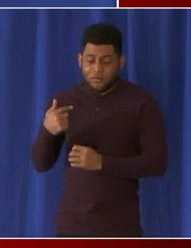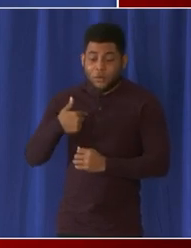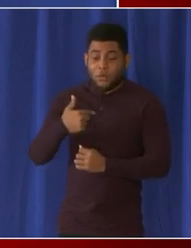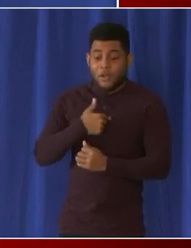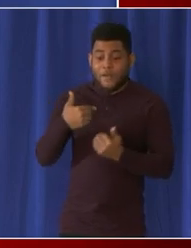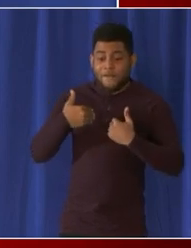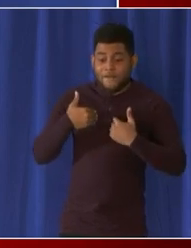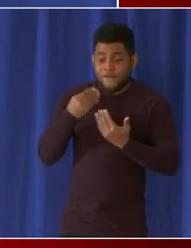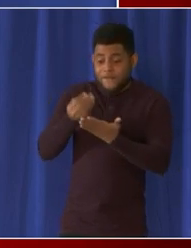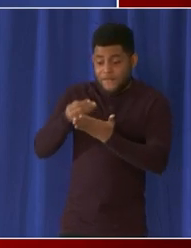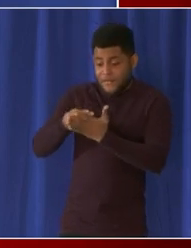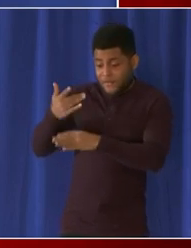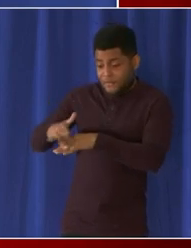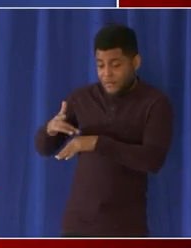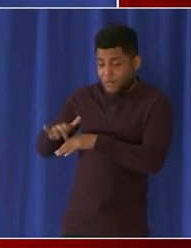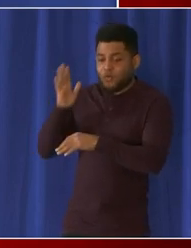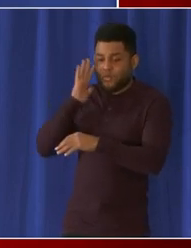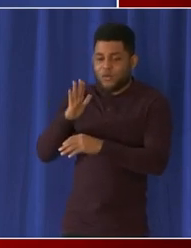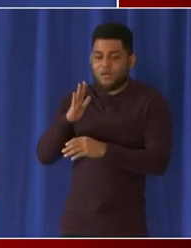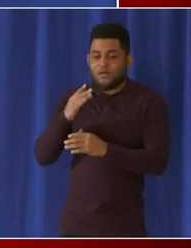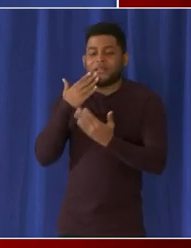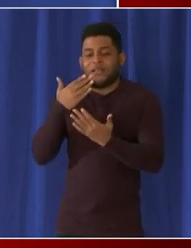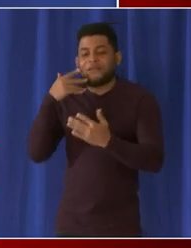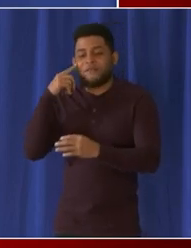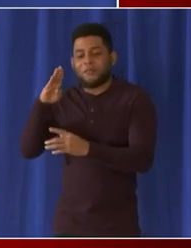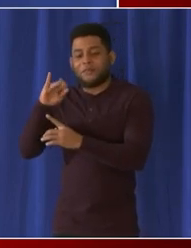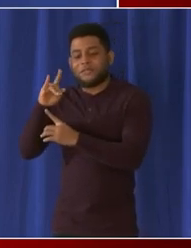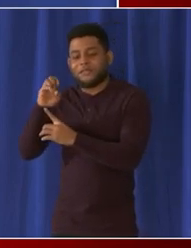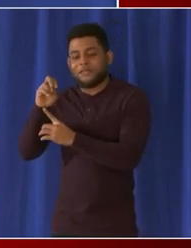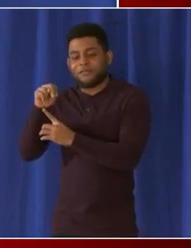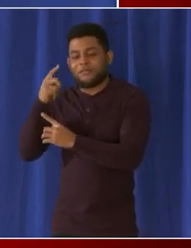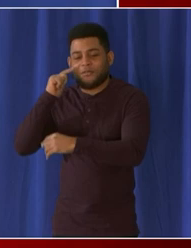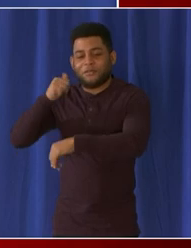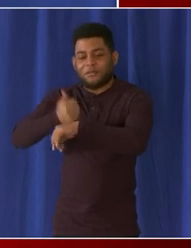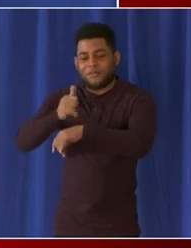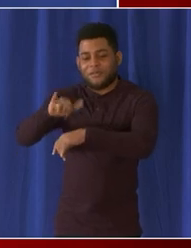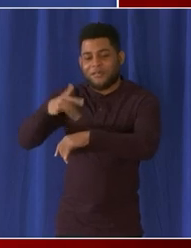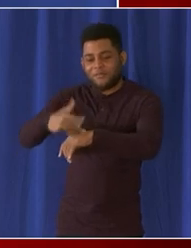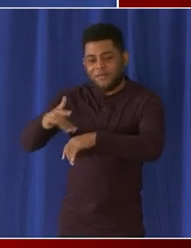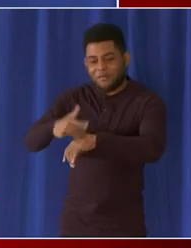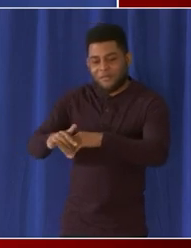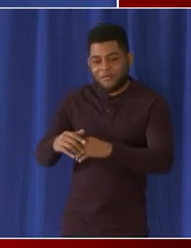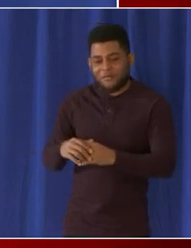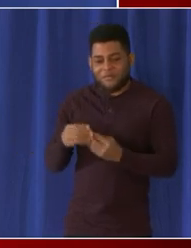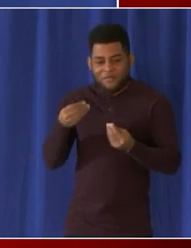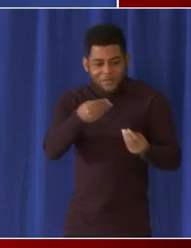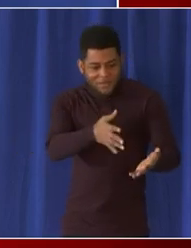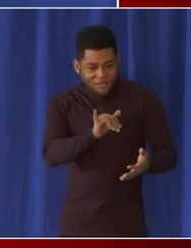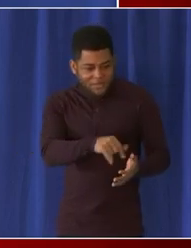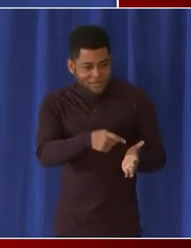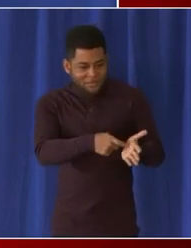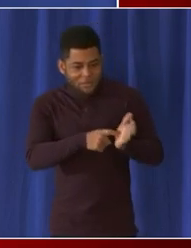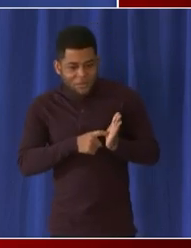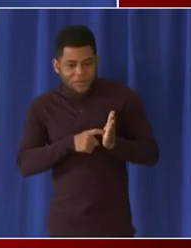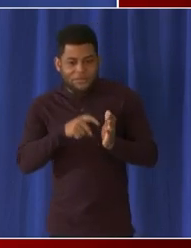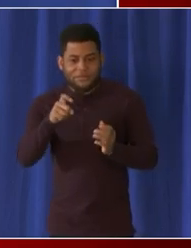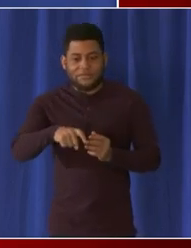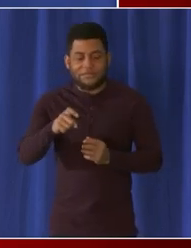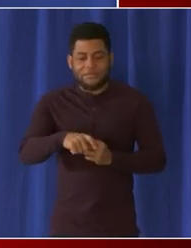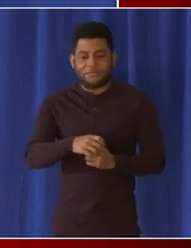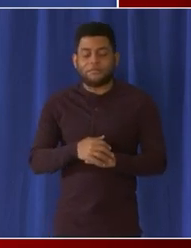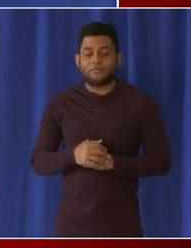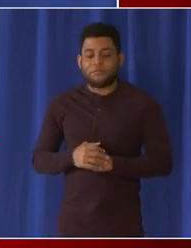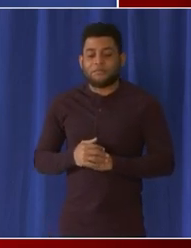which we're grateful to president biden and the treasury for making available will be used to satisfy that demand and then